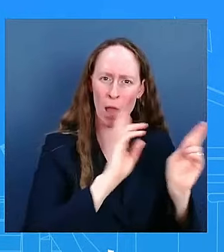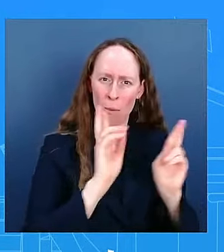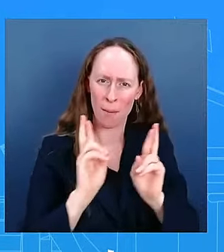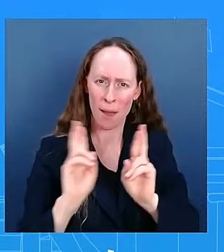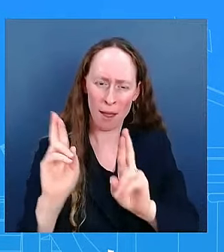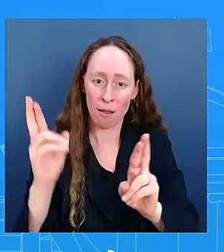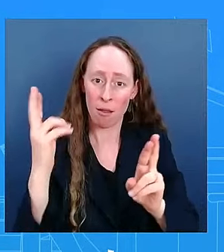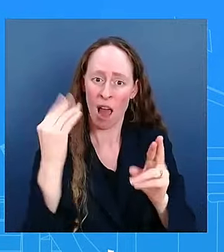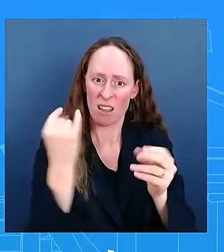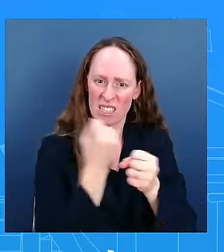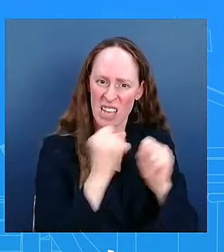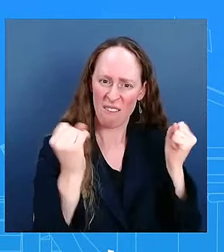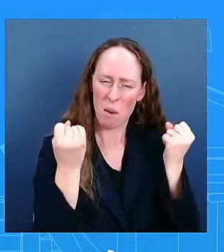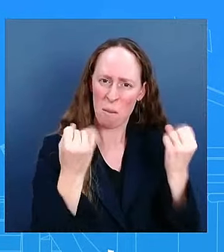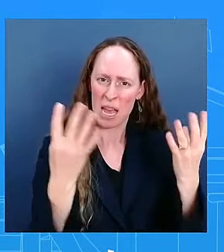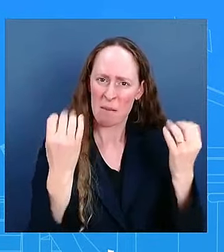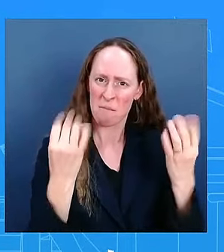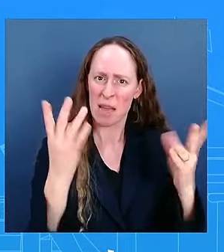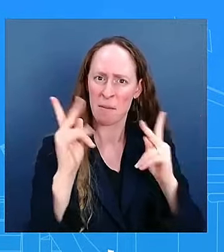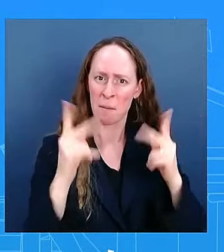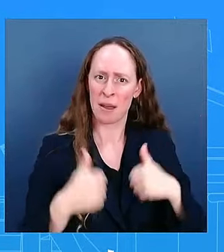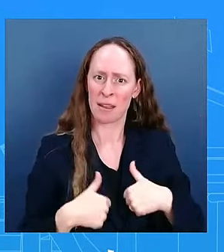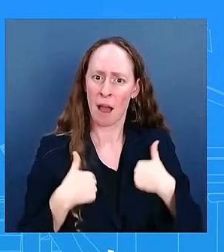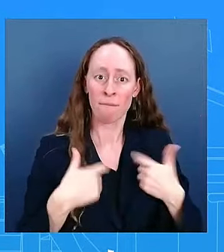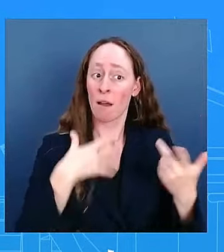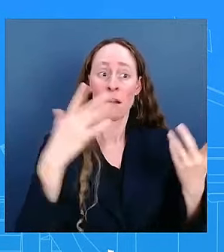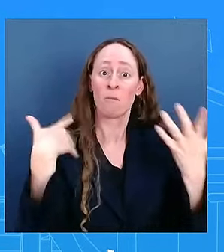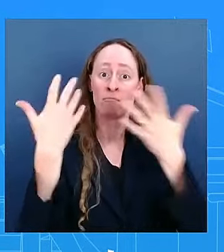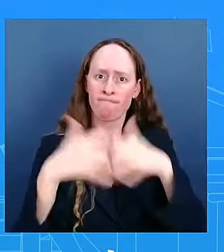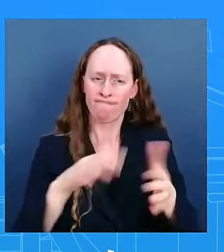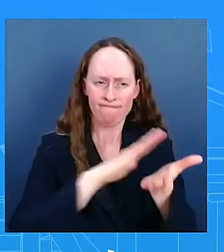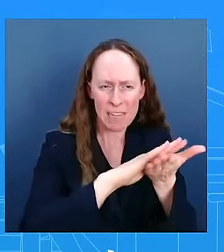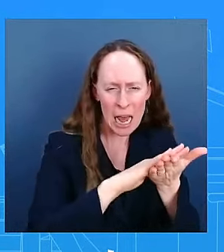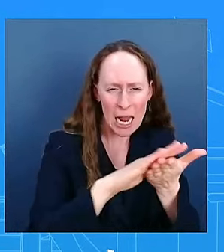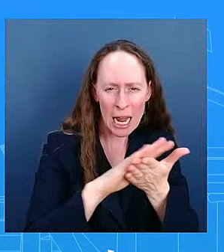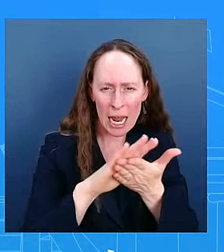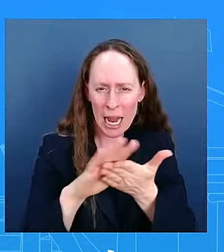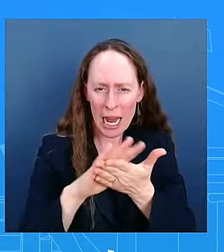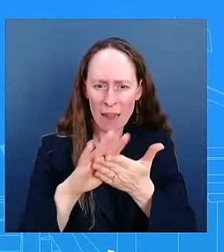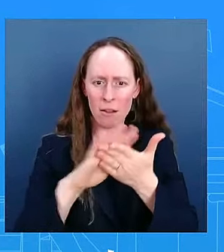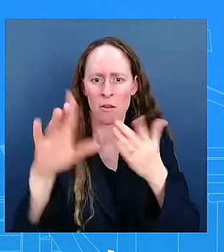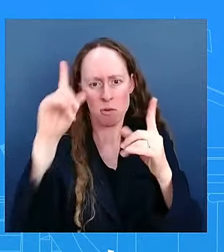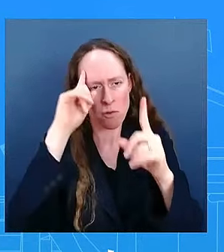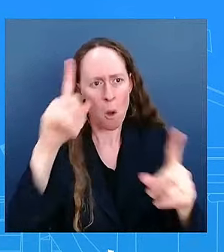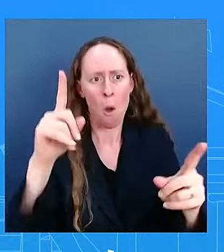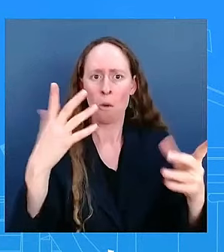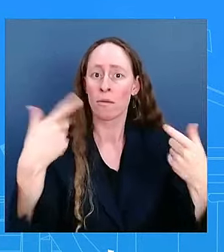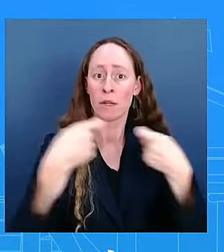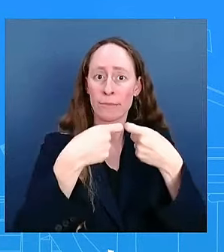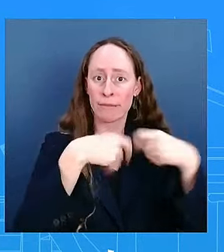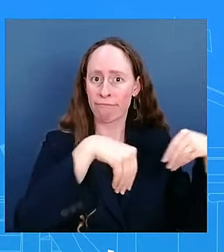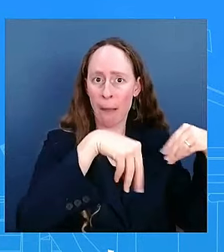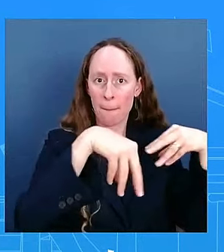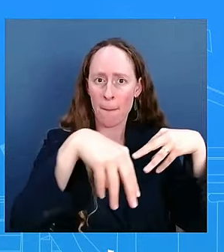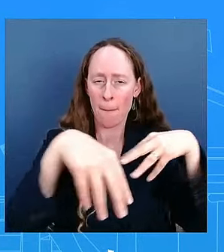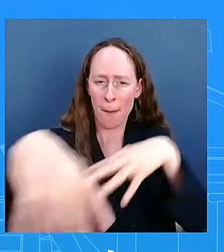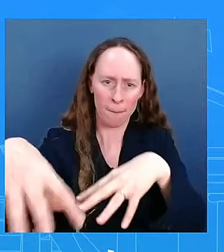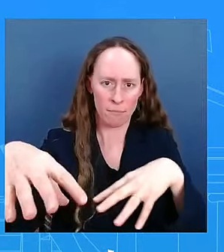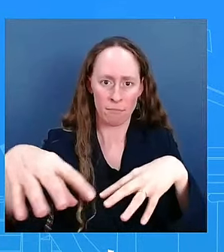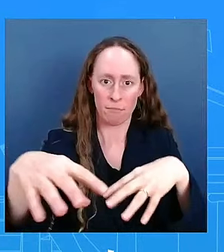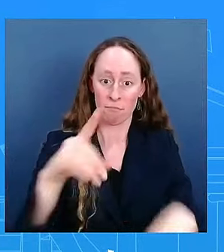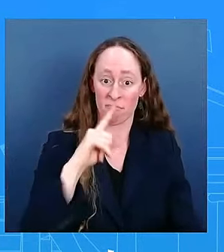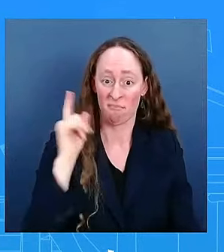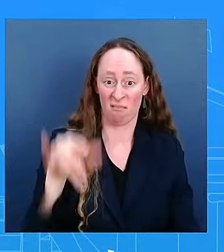power restoration. And that is what you saw from this administration. As it relates to specifics there, this includes over $1